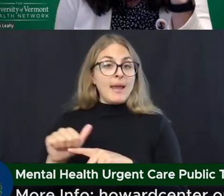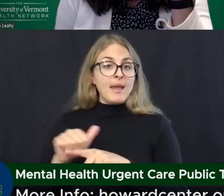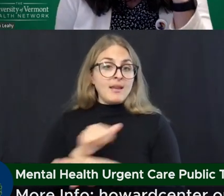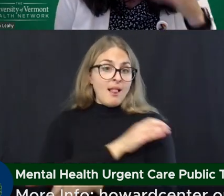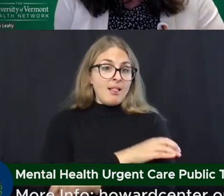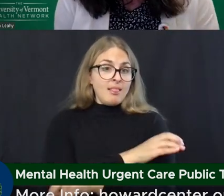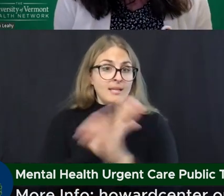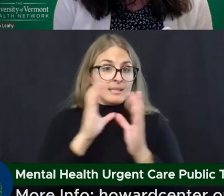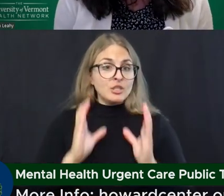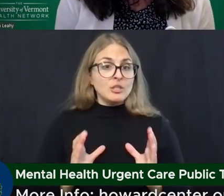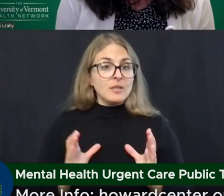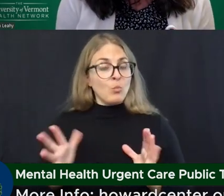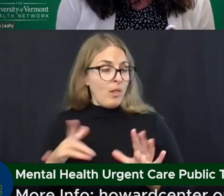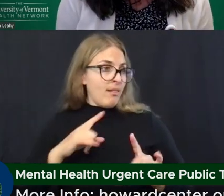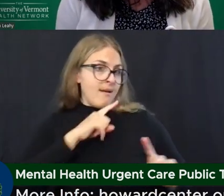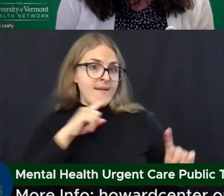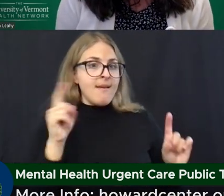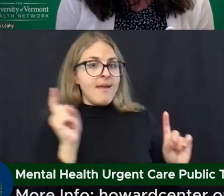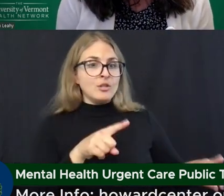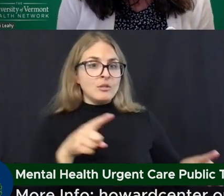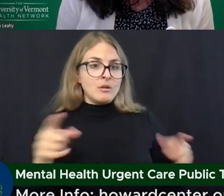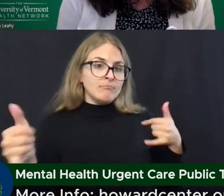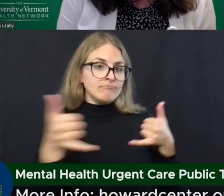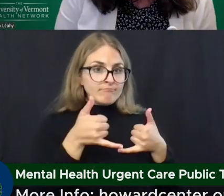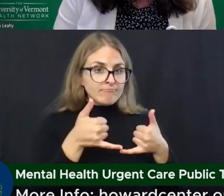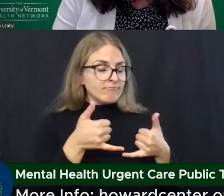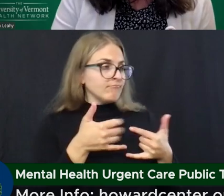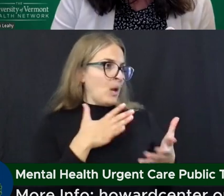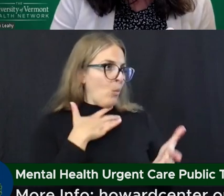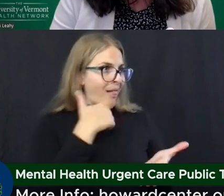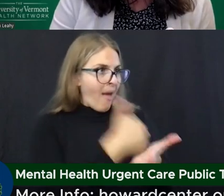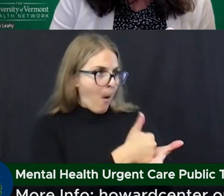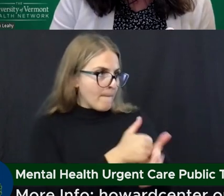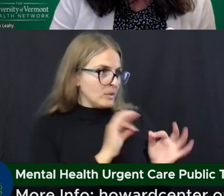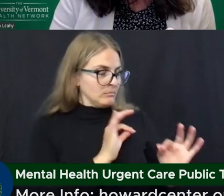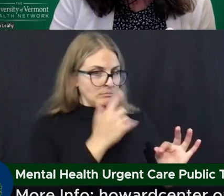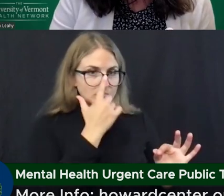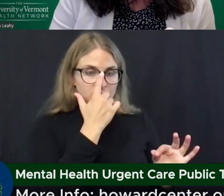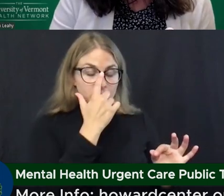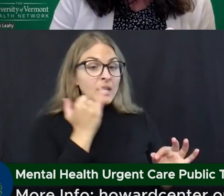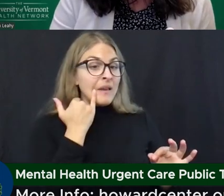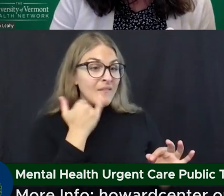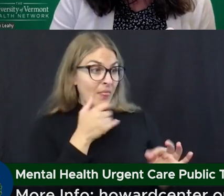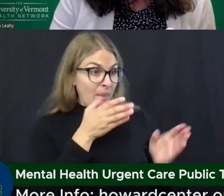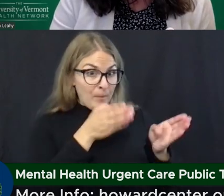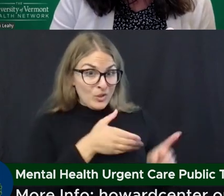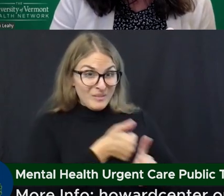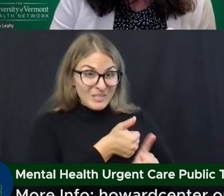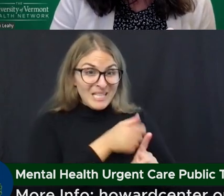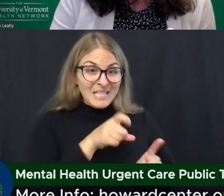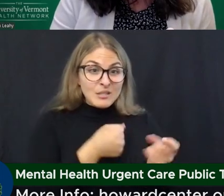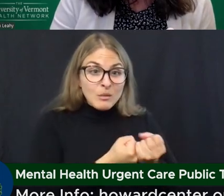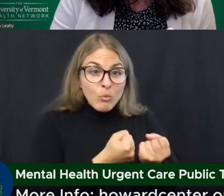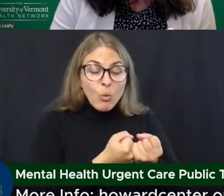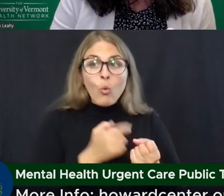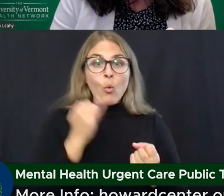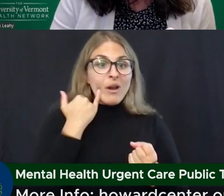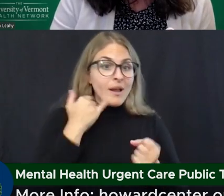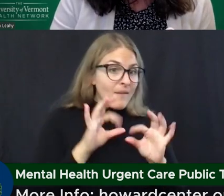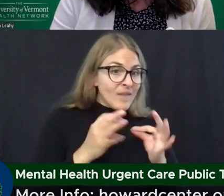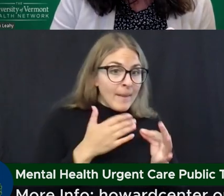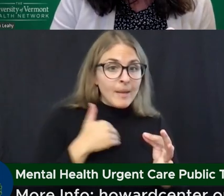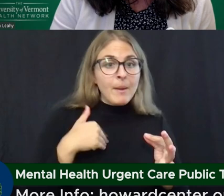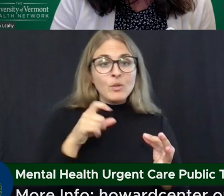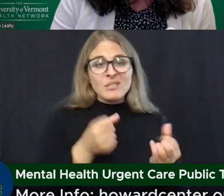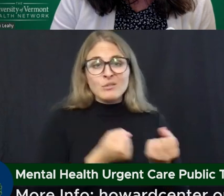will answer that call and will help the caller, whether it's the person in need of support themselves, a family member, a